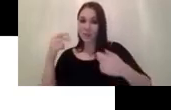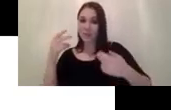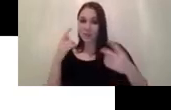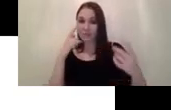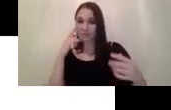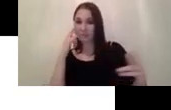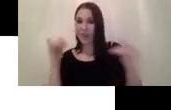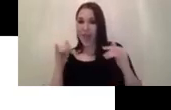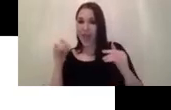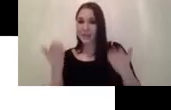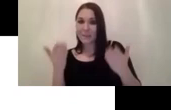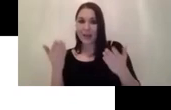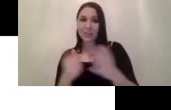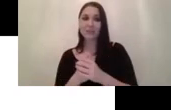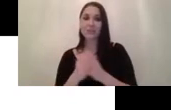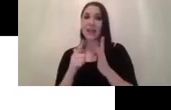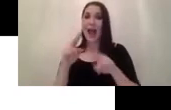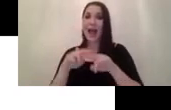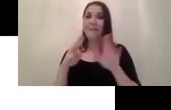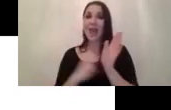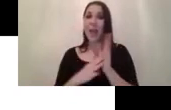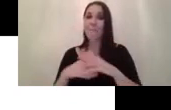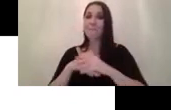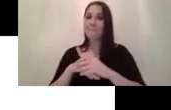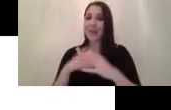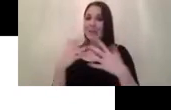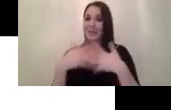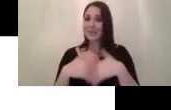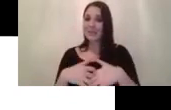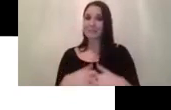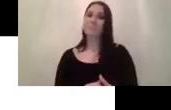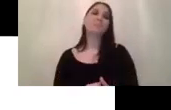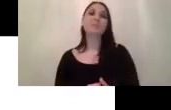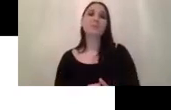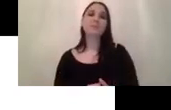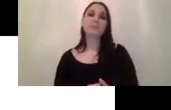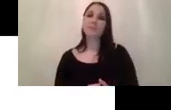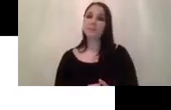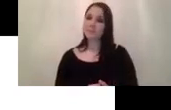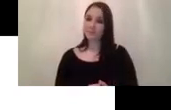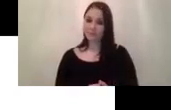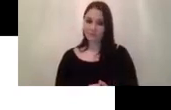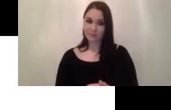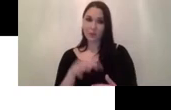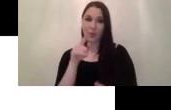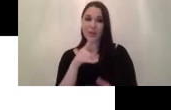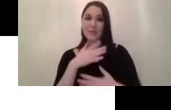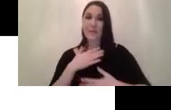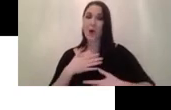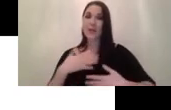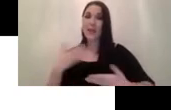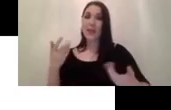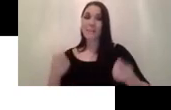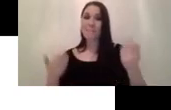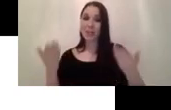the ifm mate system so the body measurement estimation is the initial project um we